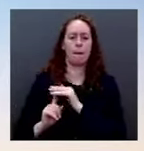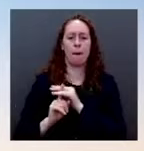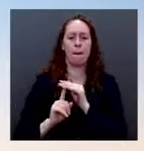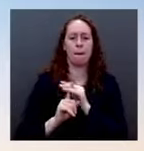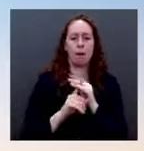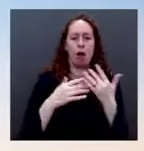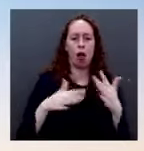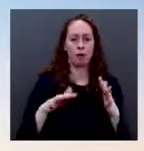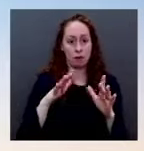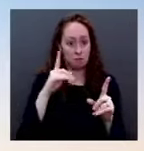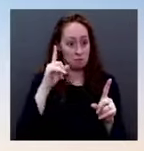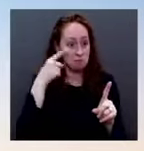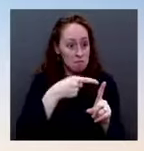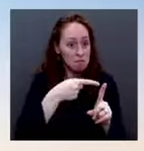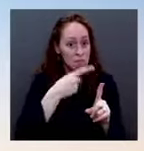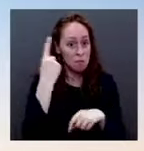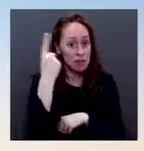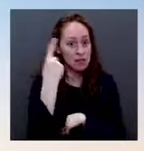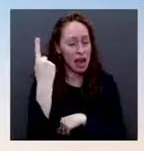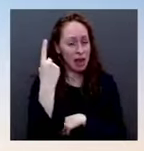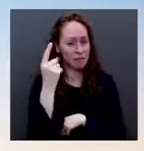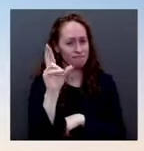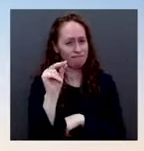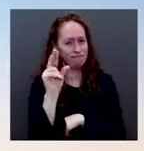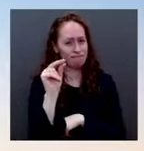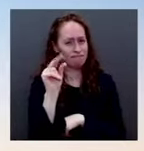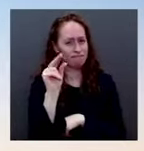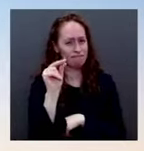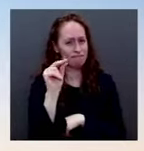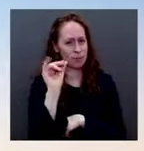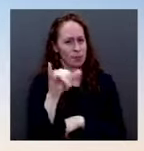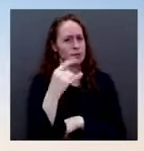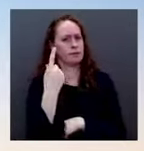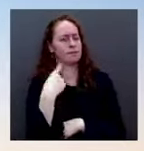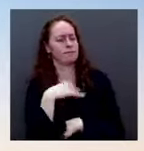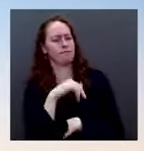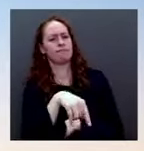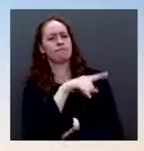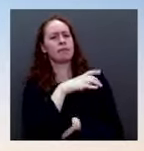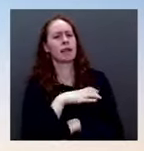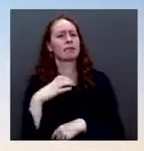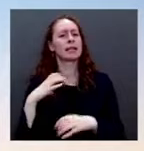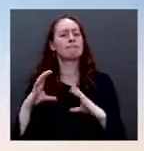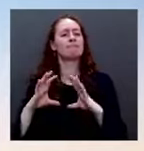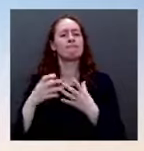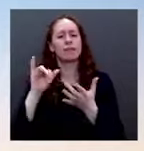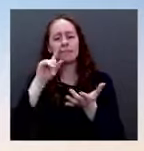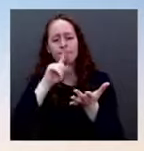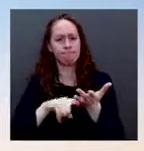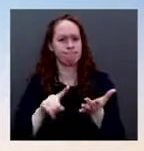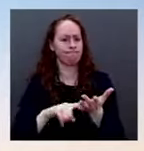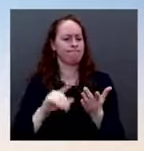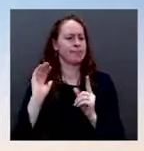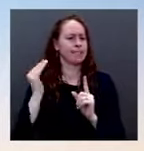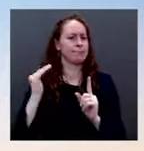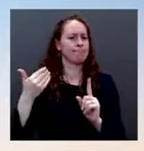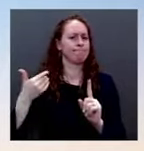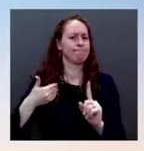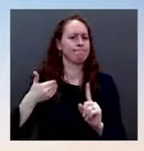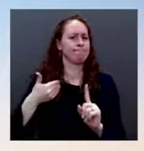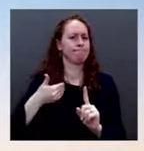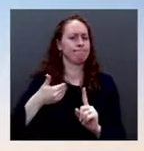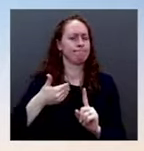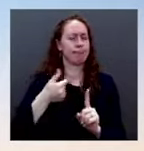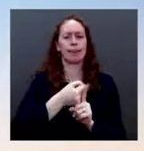what details. I would note that we have conveyed our concern in the past about the fact that many Republican members of